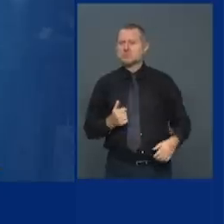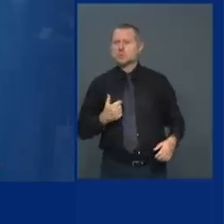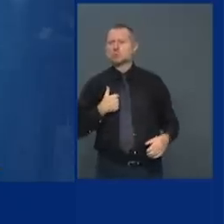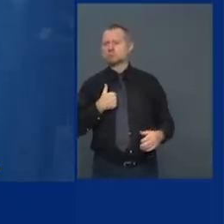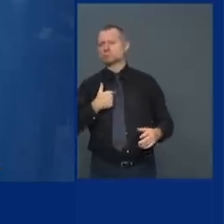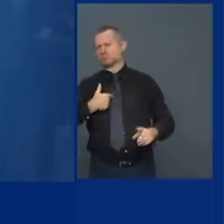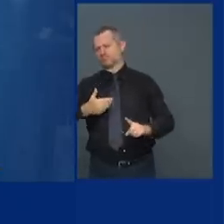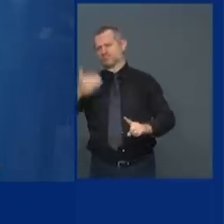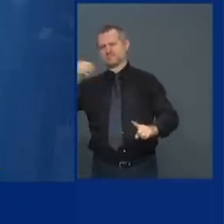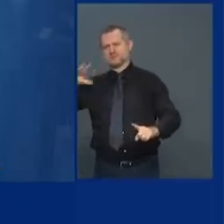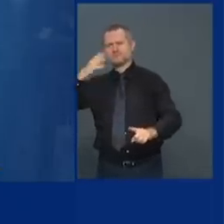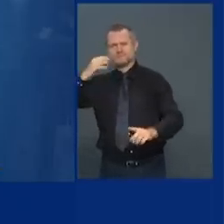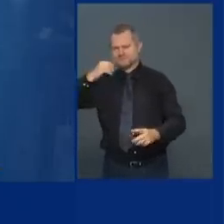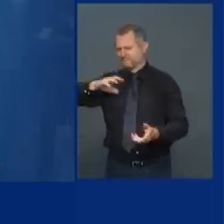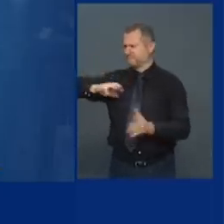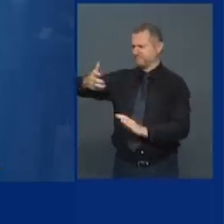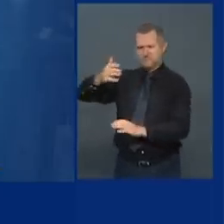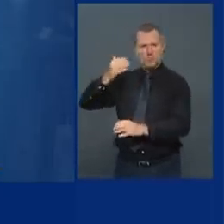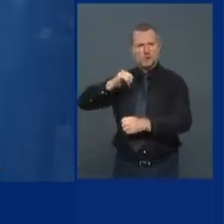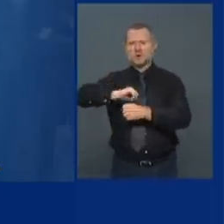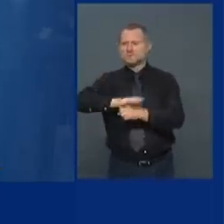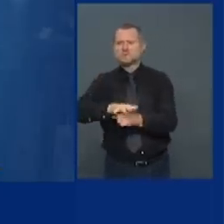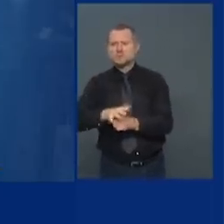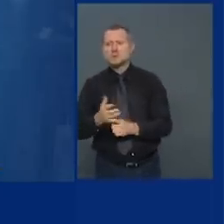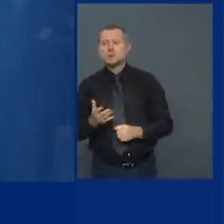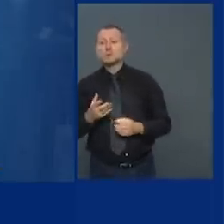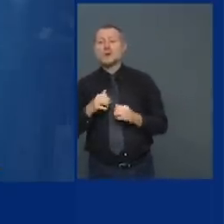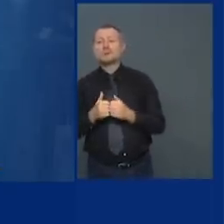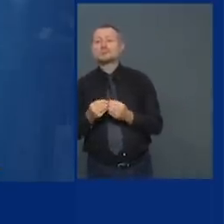But deal with it factually, deal with it logically, take action.